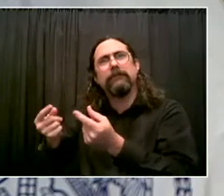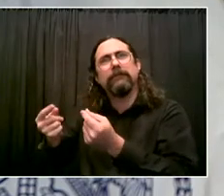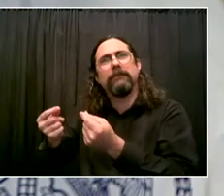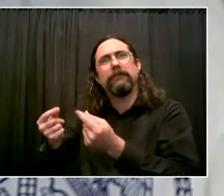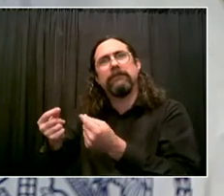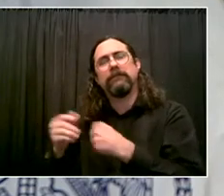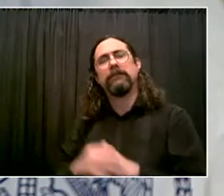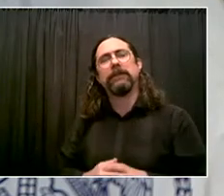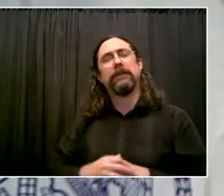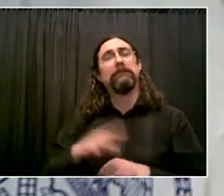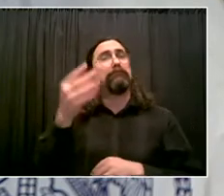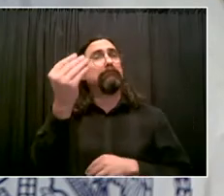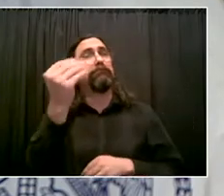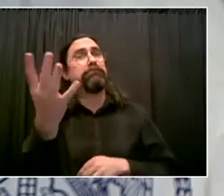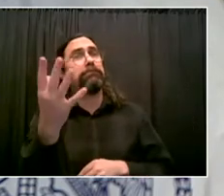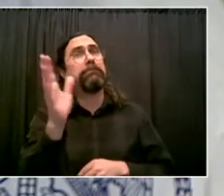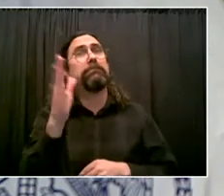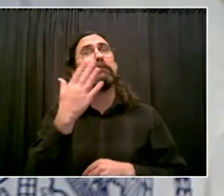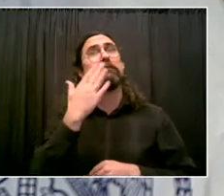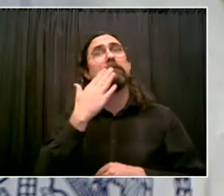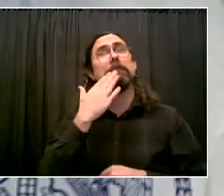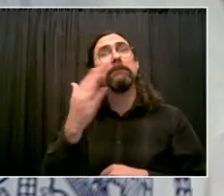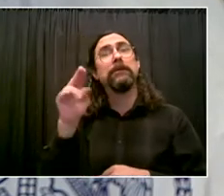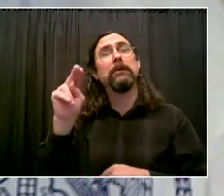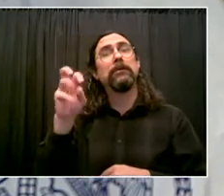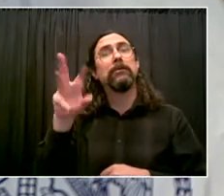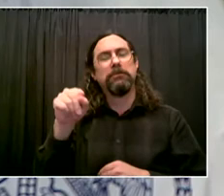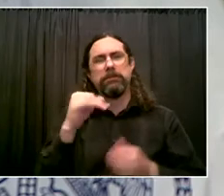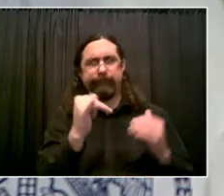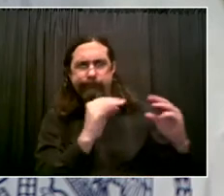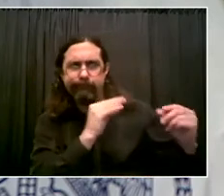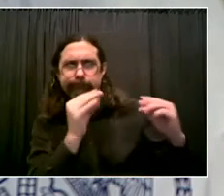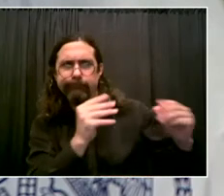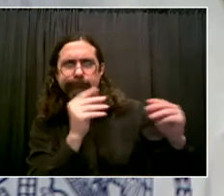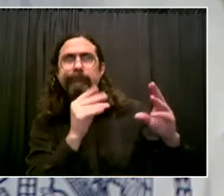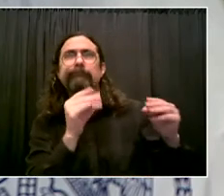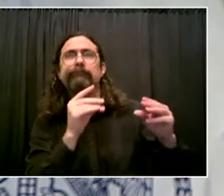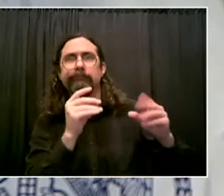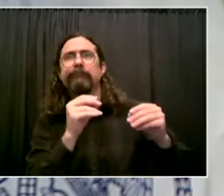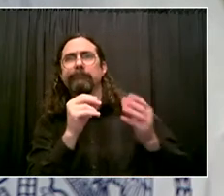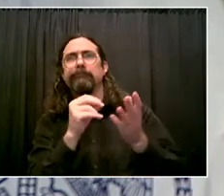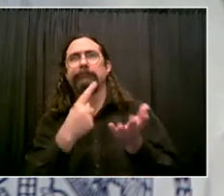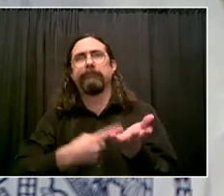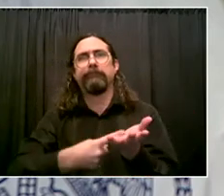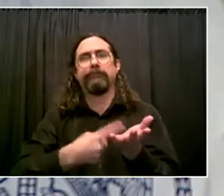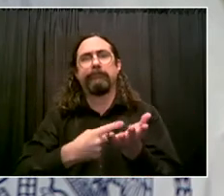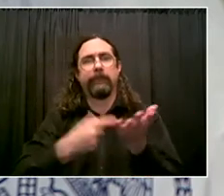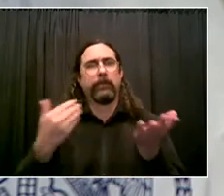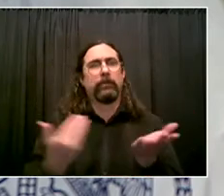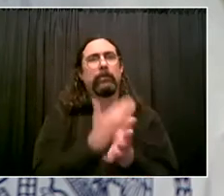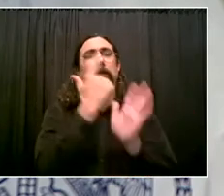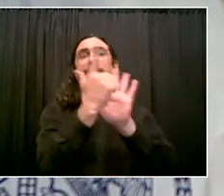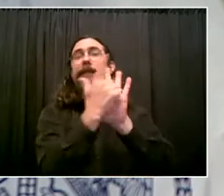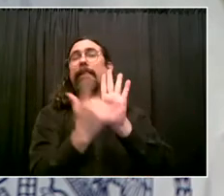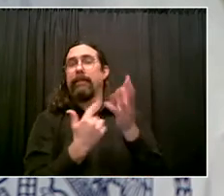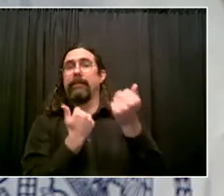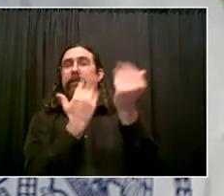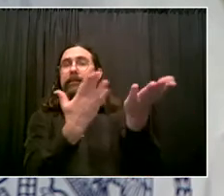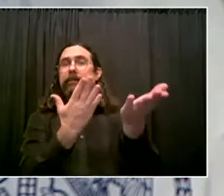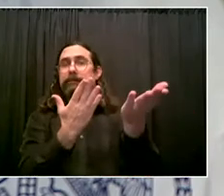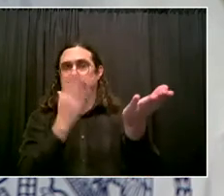strengthen the parole system. You'll hear from her in a moment. Here's the bottom line. In the city of New York, we focus on